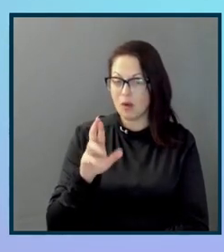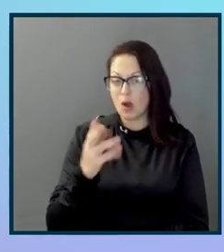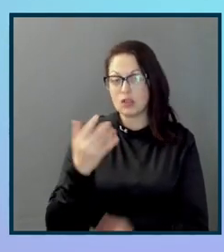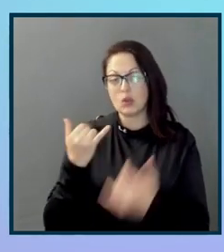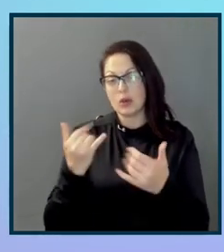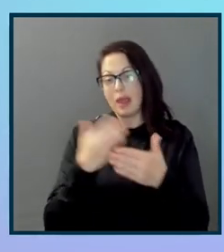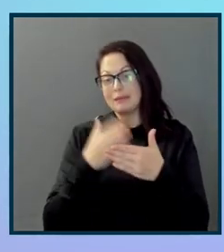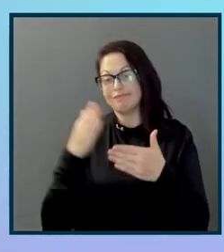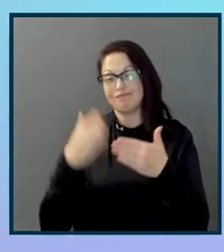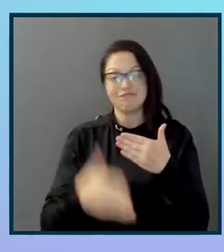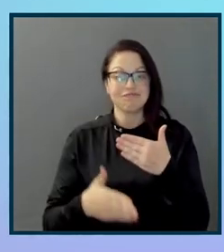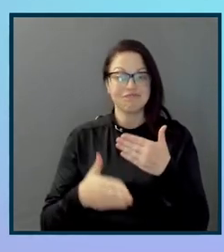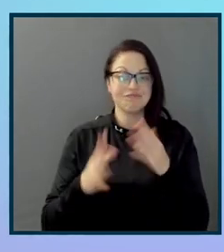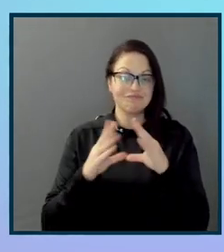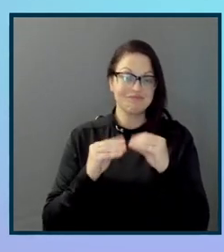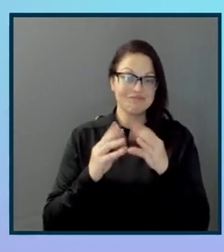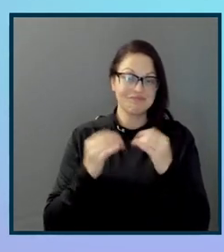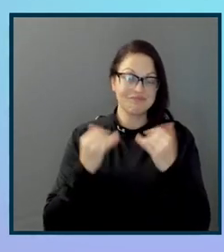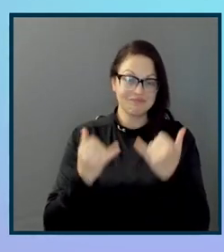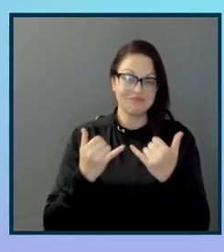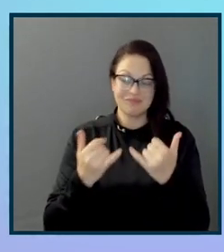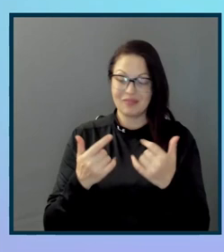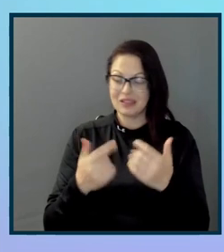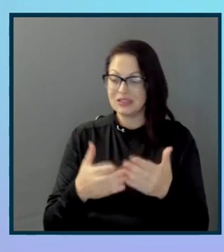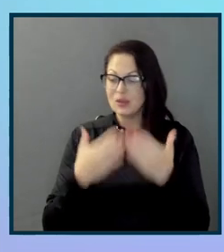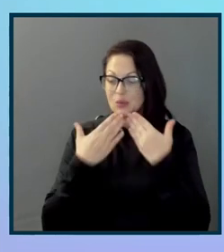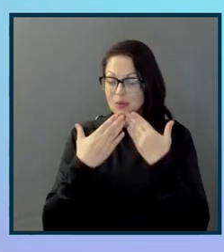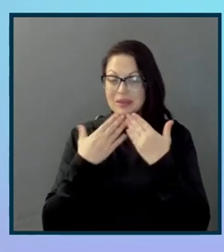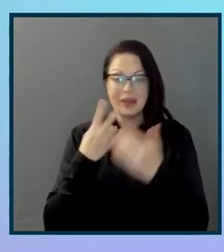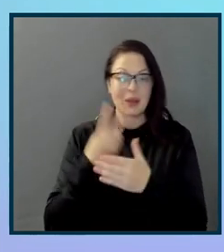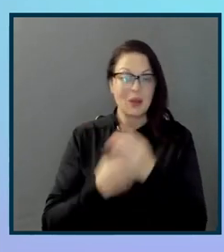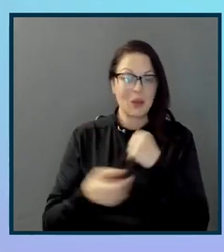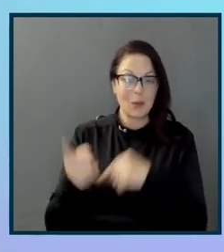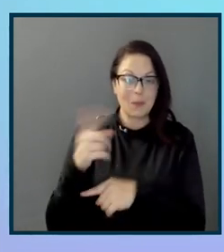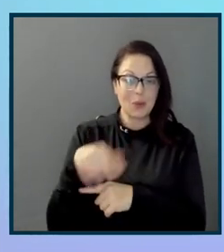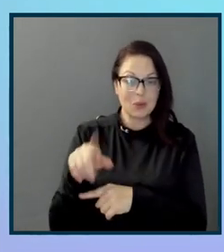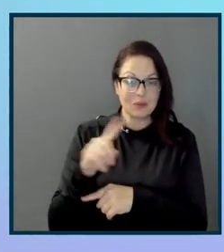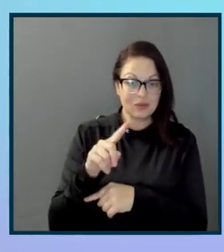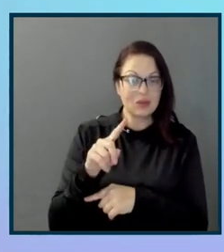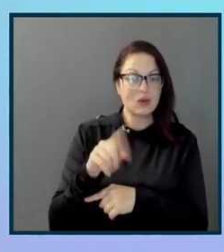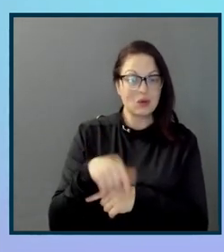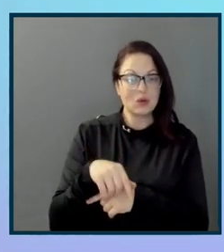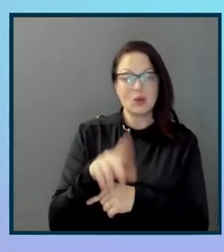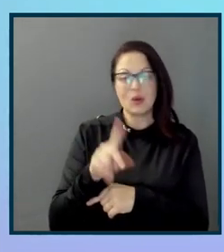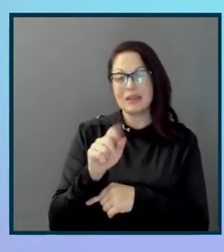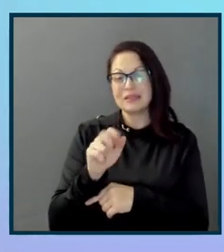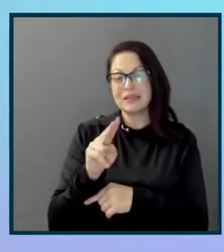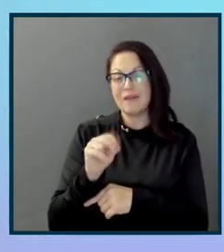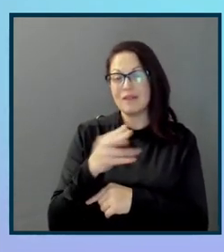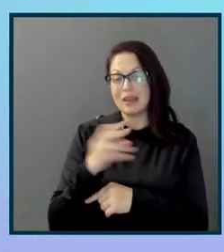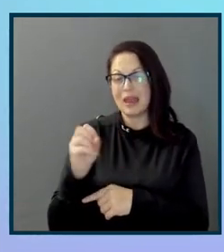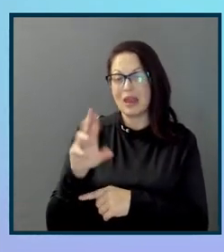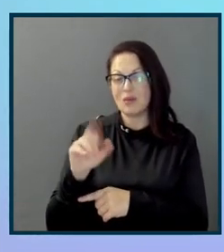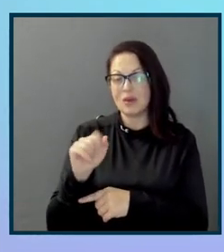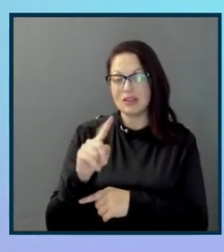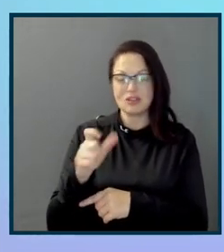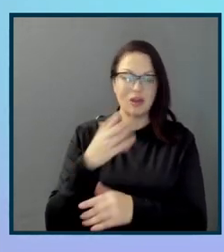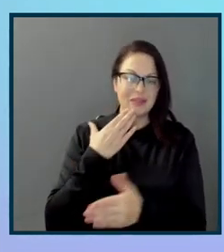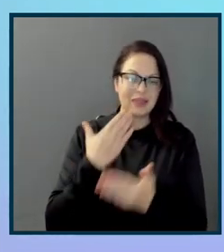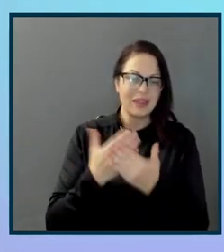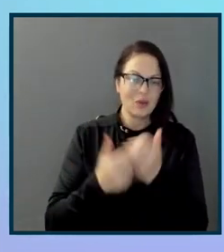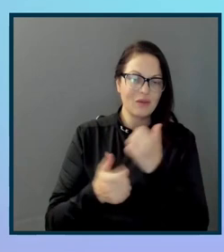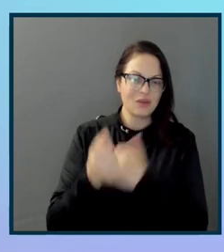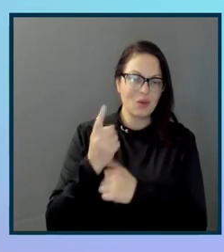to the end of our session. So, I want to thank both Devin and Rachel for a great session. And thank you, everyone, for